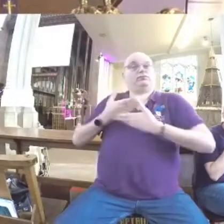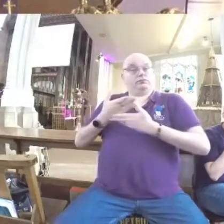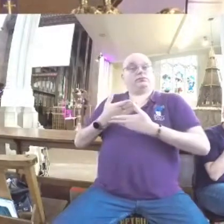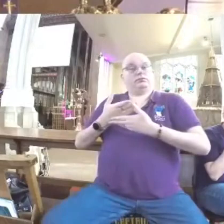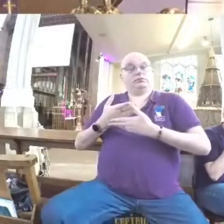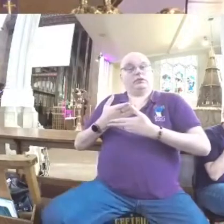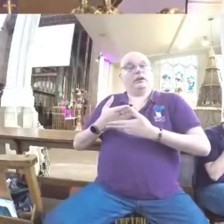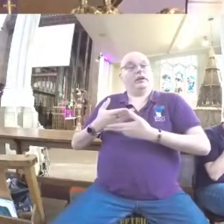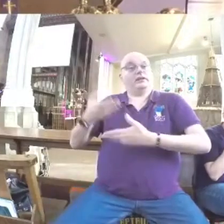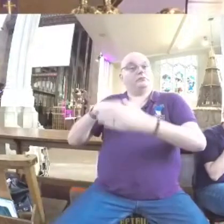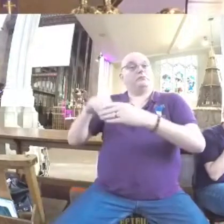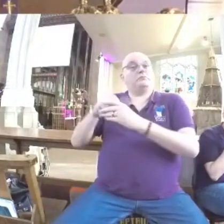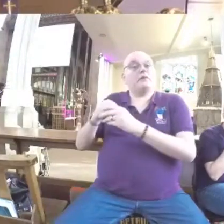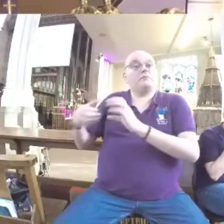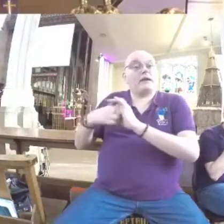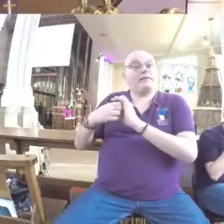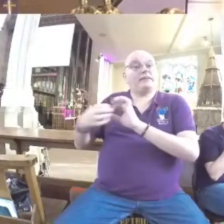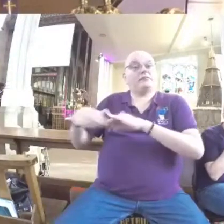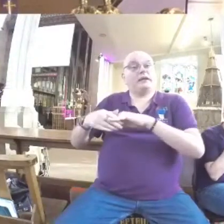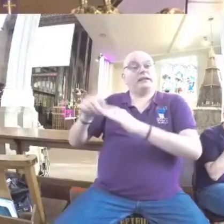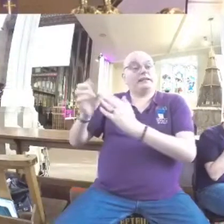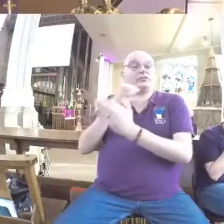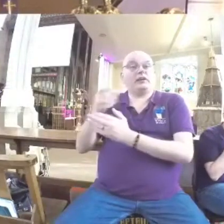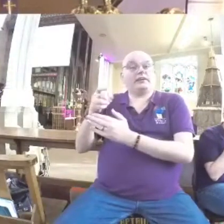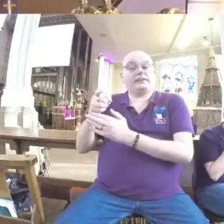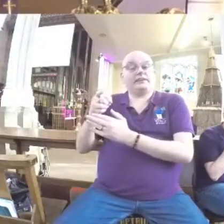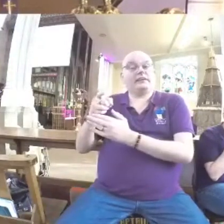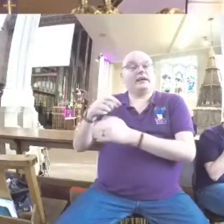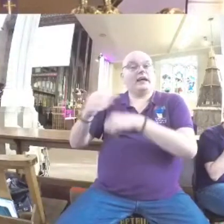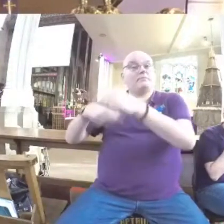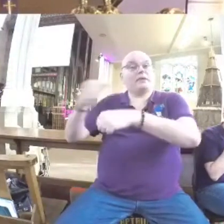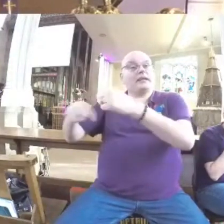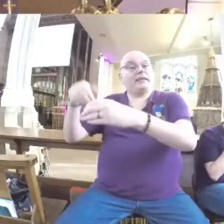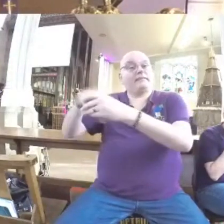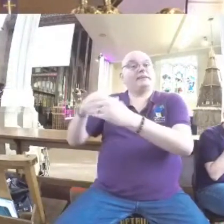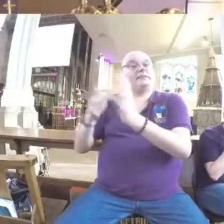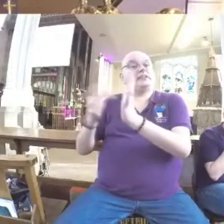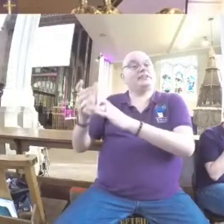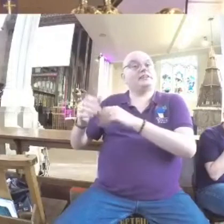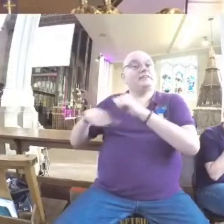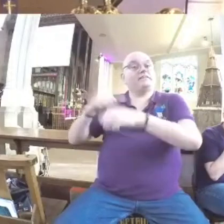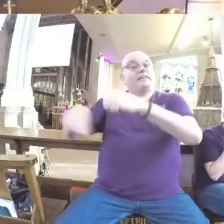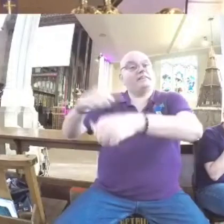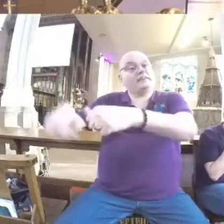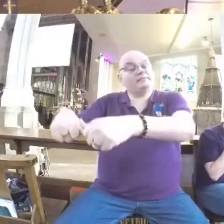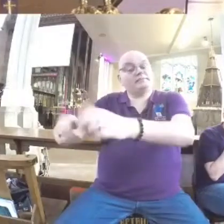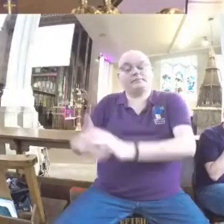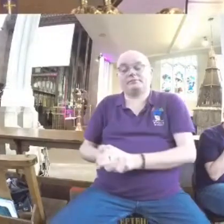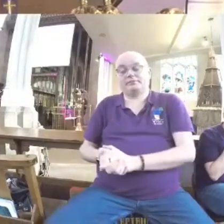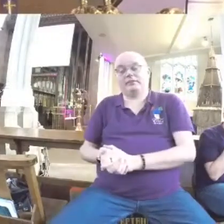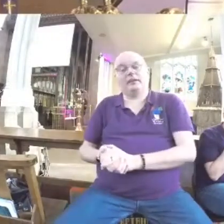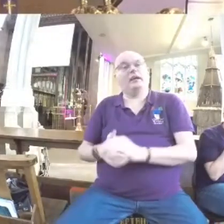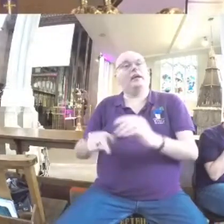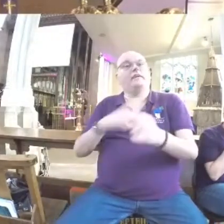ancestors. Rahab reminds us that we too have value in God's eyes and that our faith and